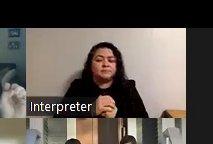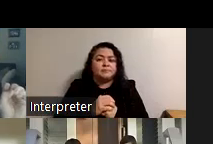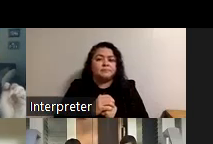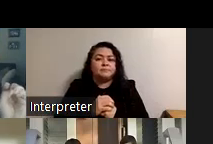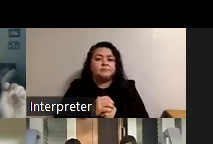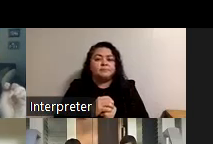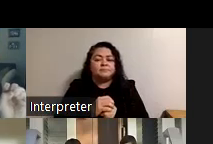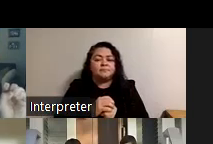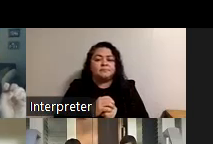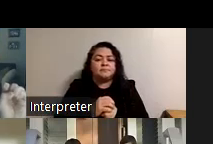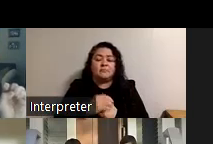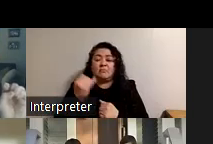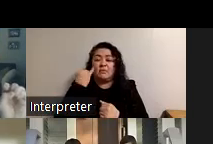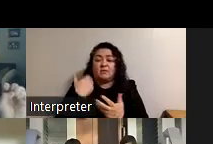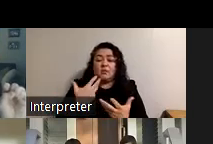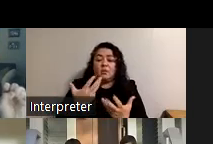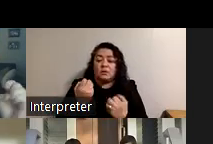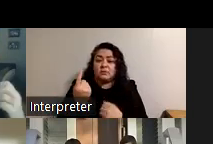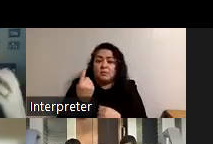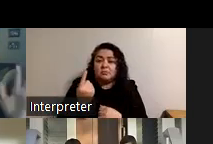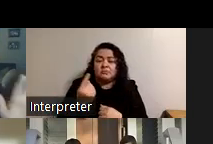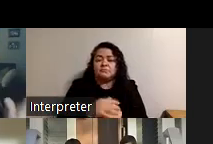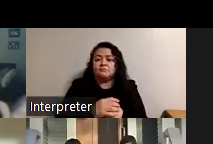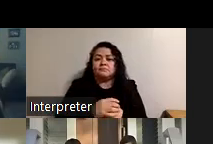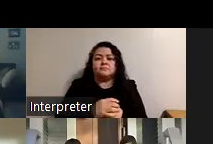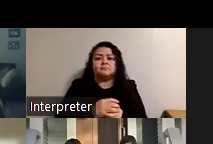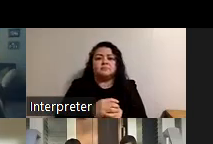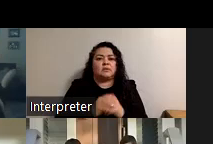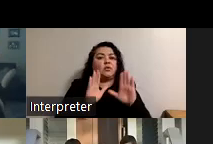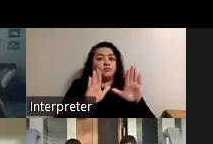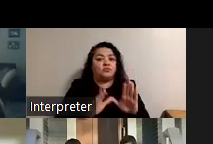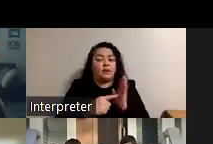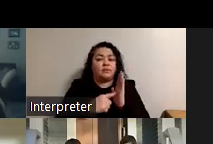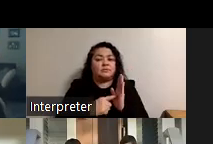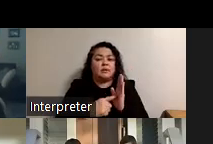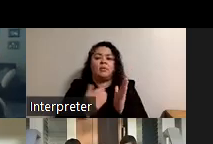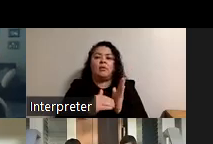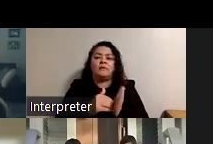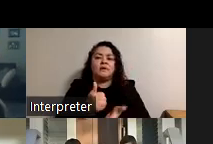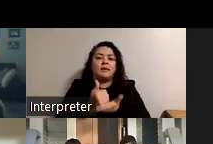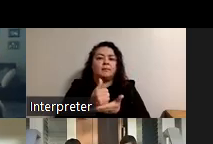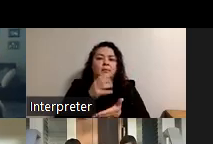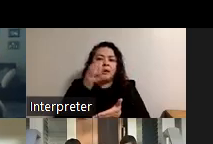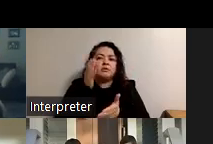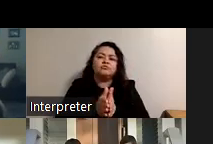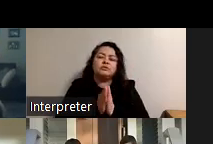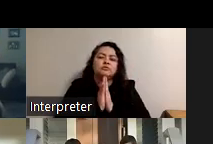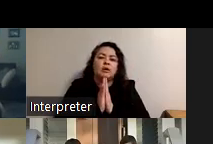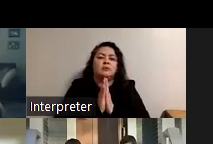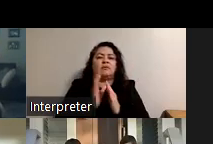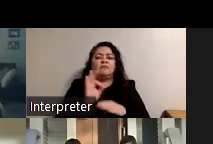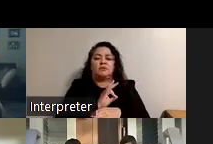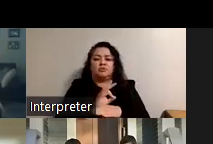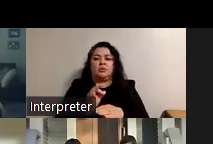i want something like a great example as i often help parents request a functional